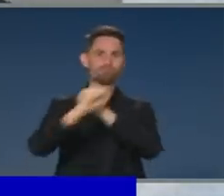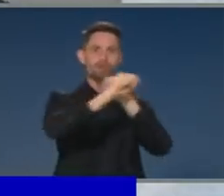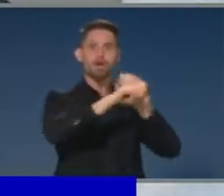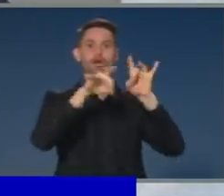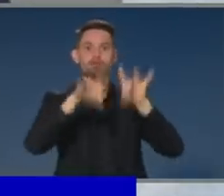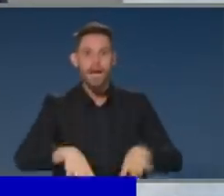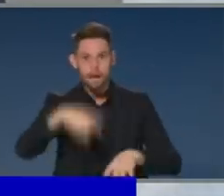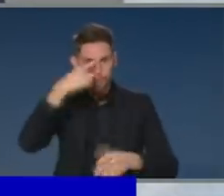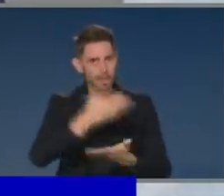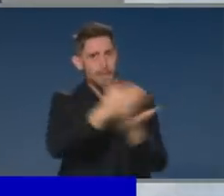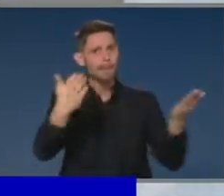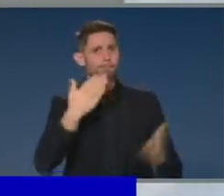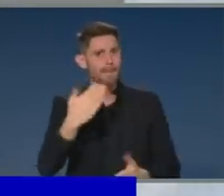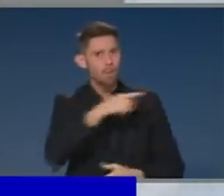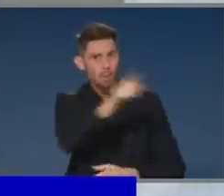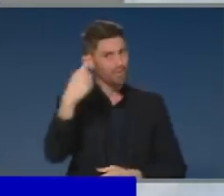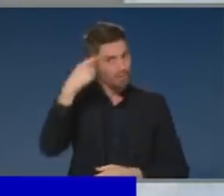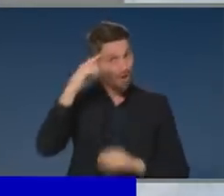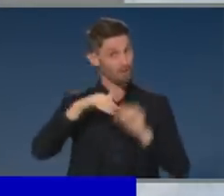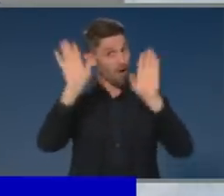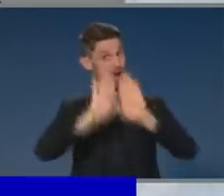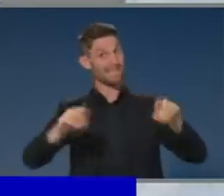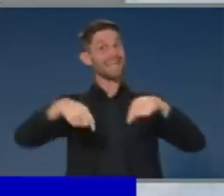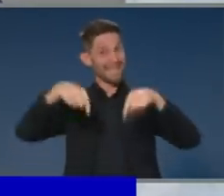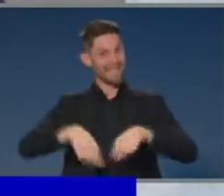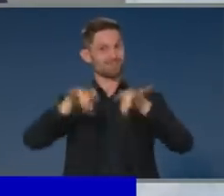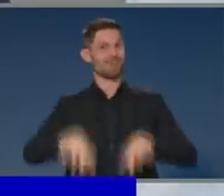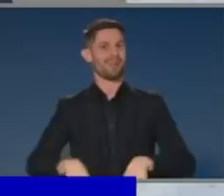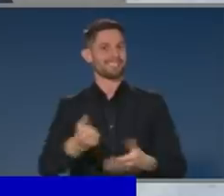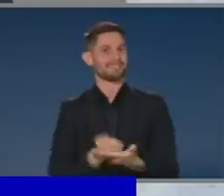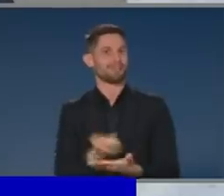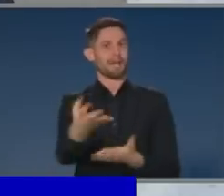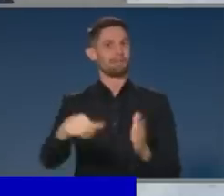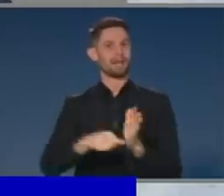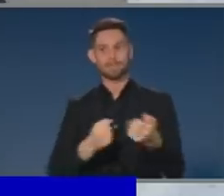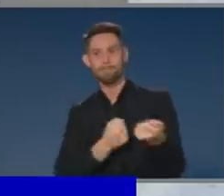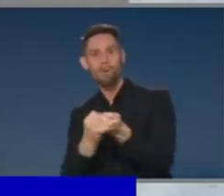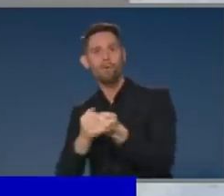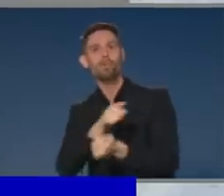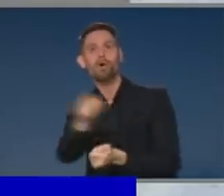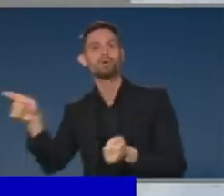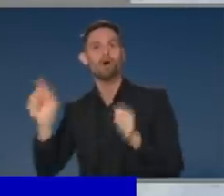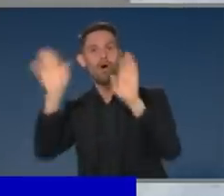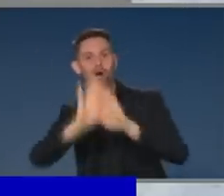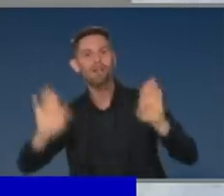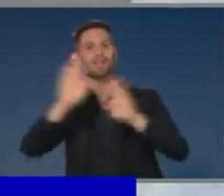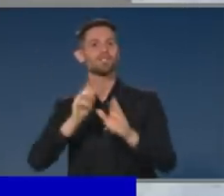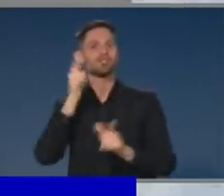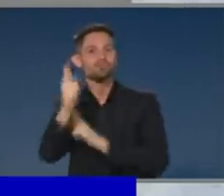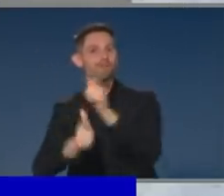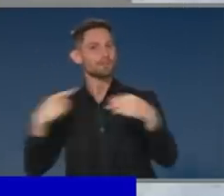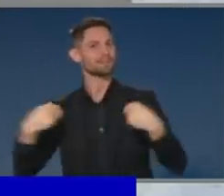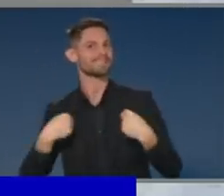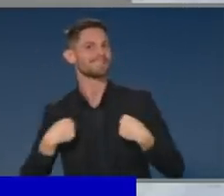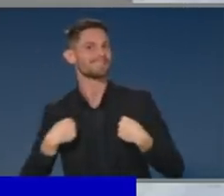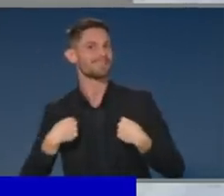for tourism to focus on seeing that realised as our domestic tourism industry gets back on its feet, which will be